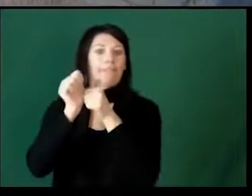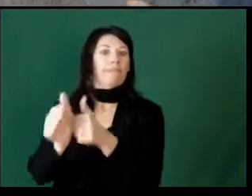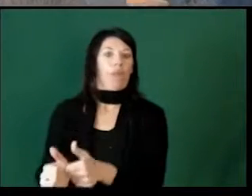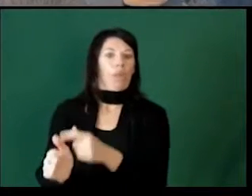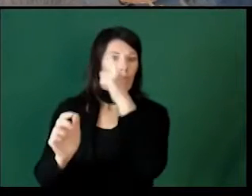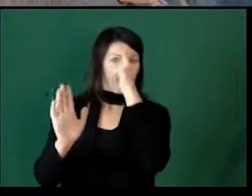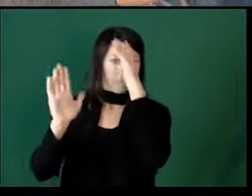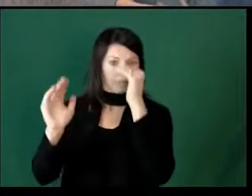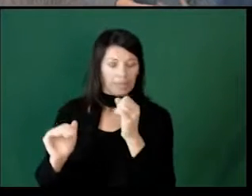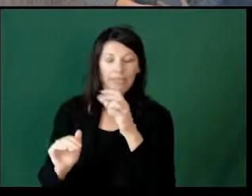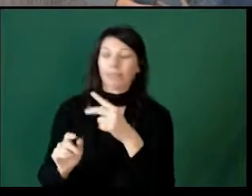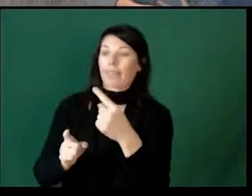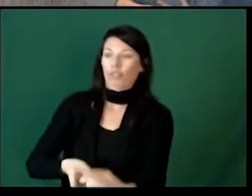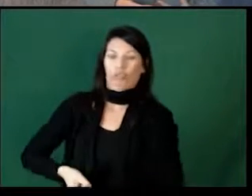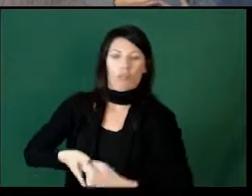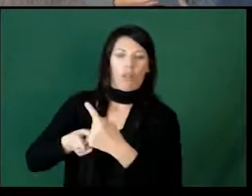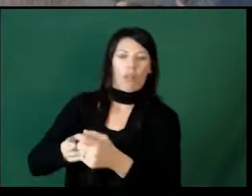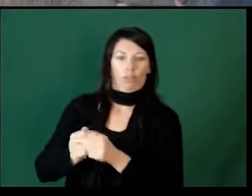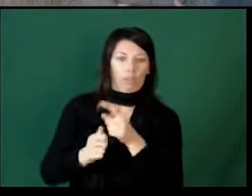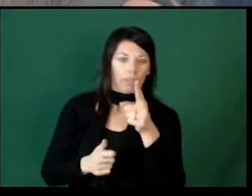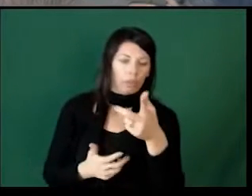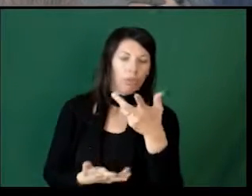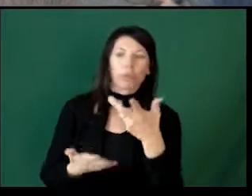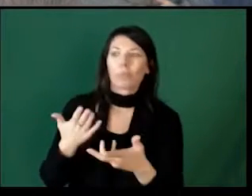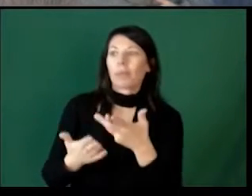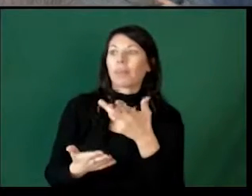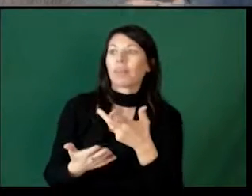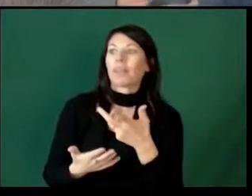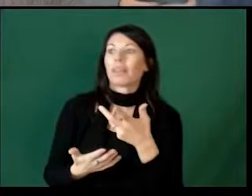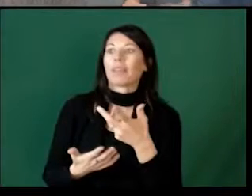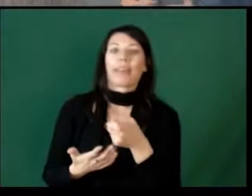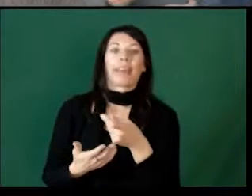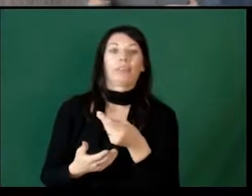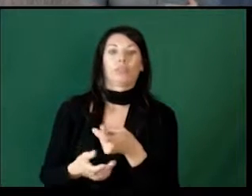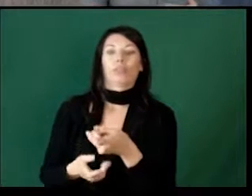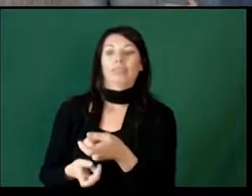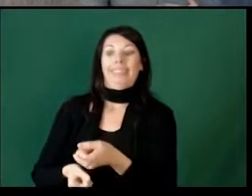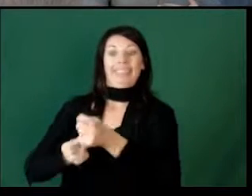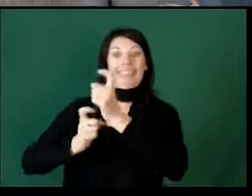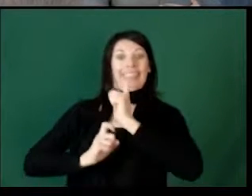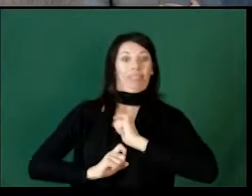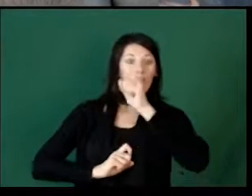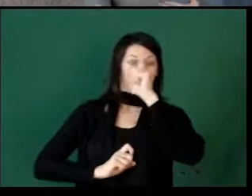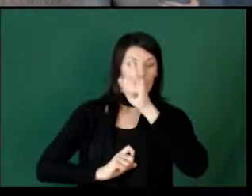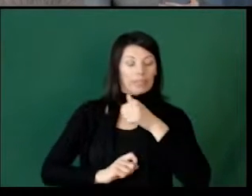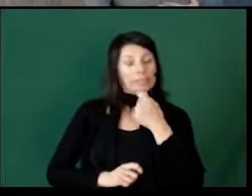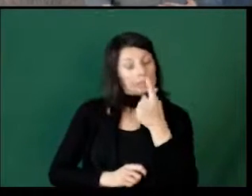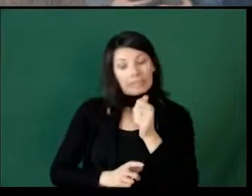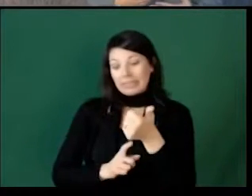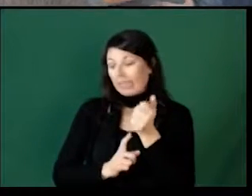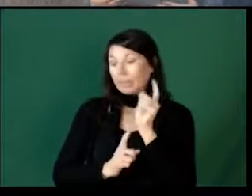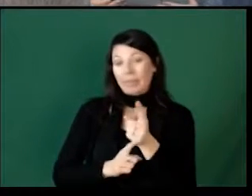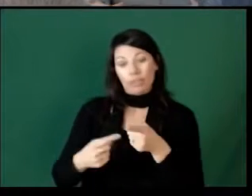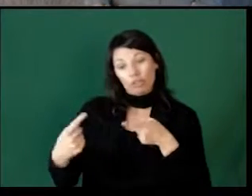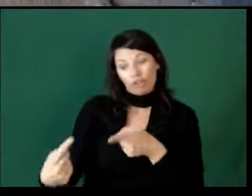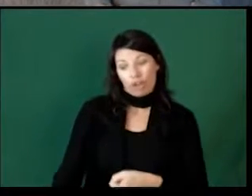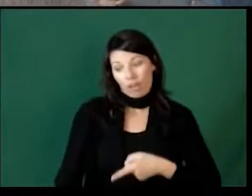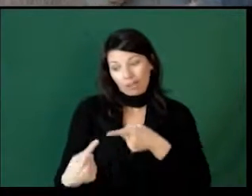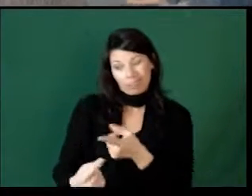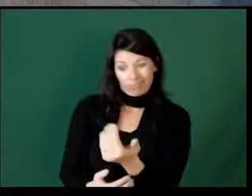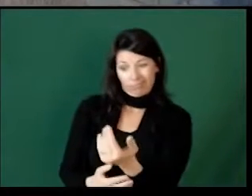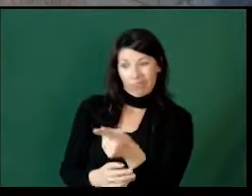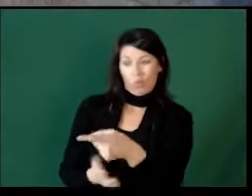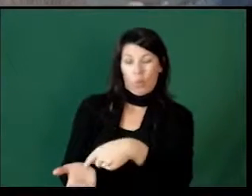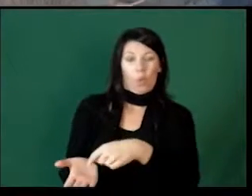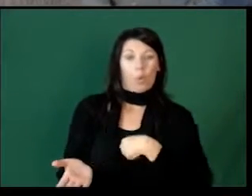broken something, if they have struggled with you on something, maybe they need to buy that time back from you. You spent 10 minutes struggling